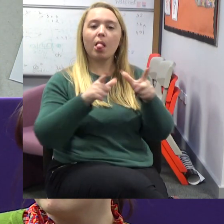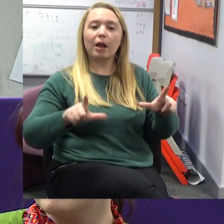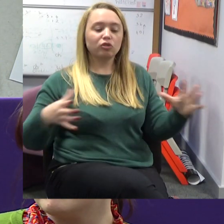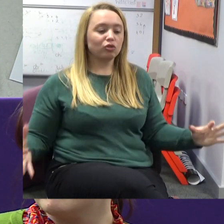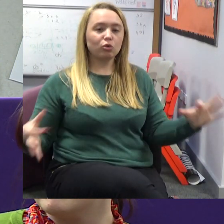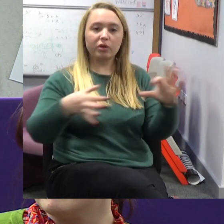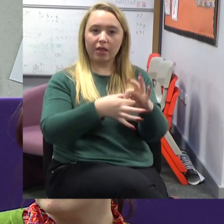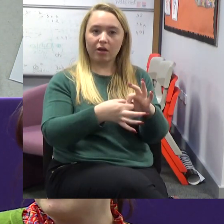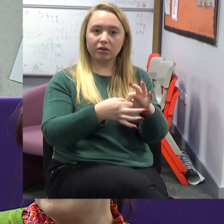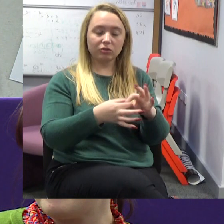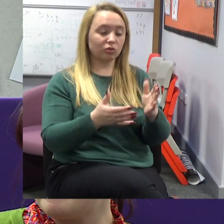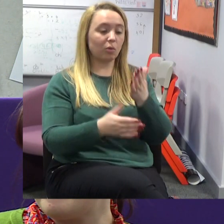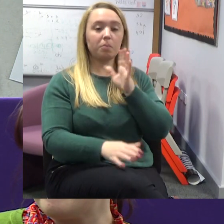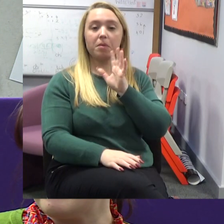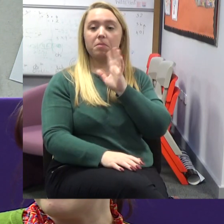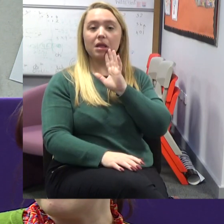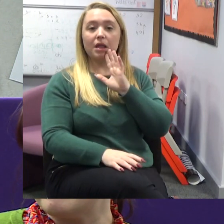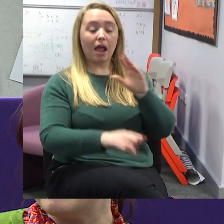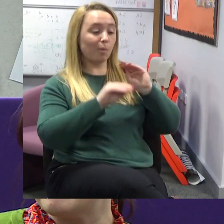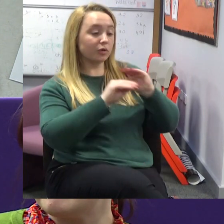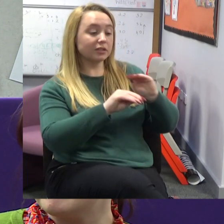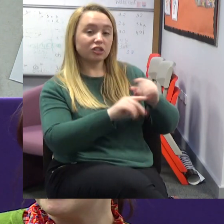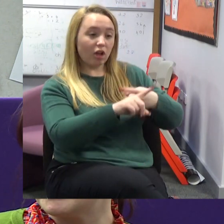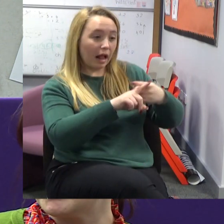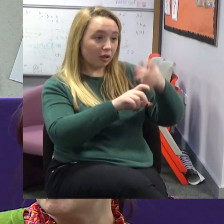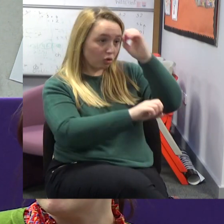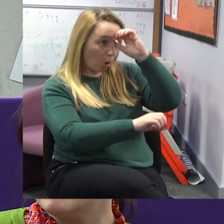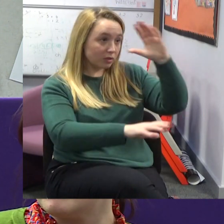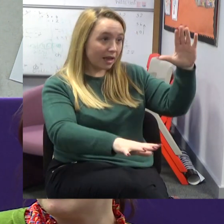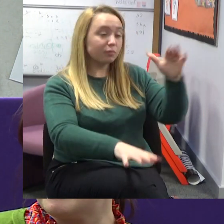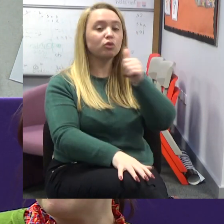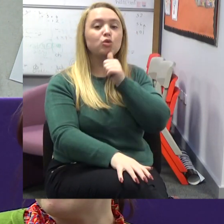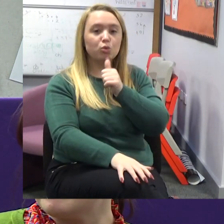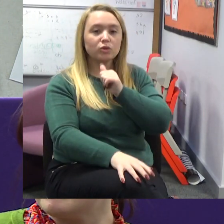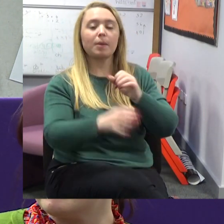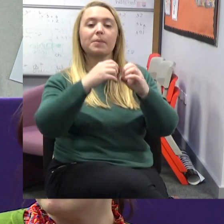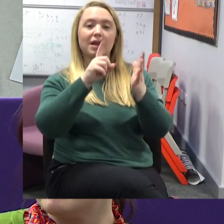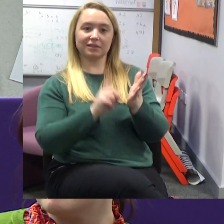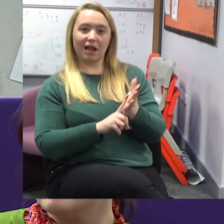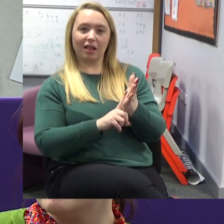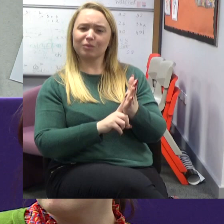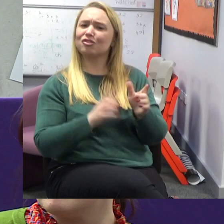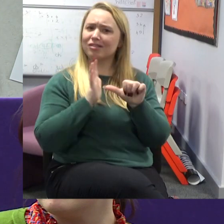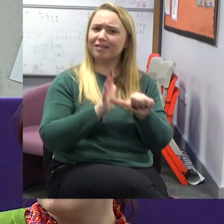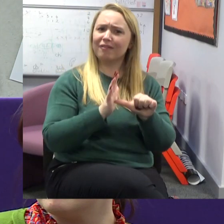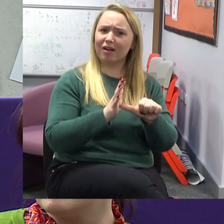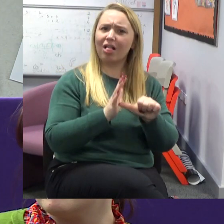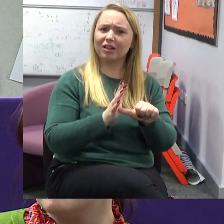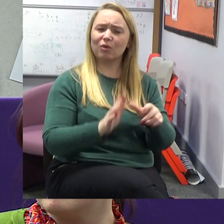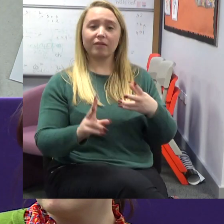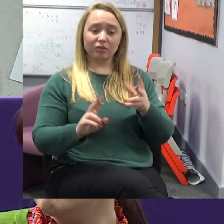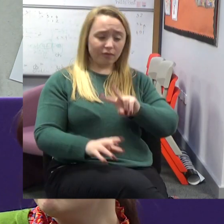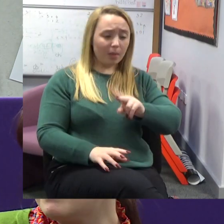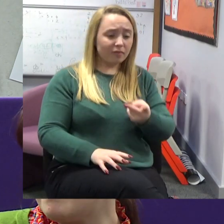and it's about bringing both languages together so where it'd be like a lesson on English where we have to teach our English concept through sign